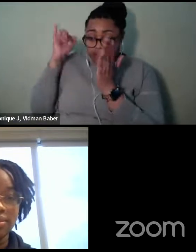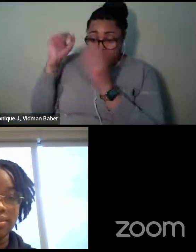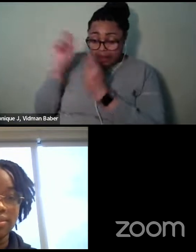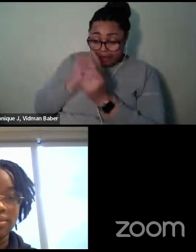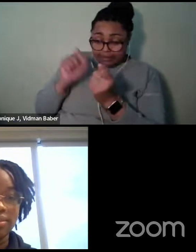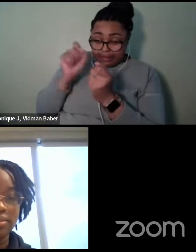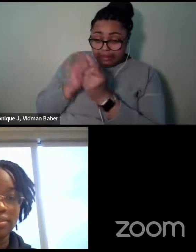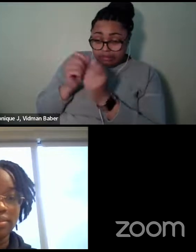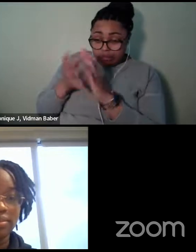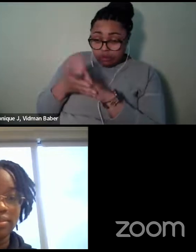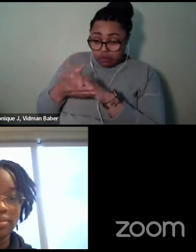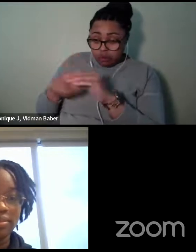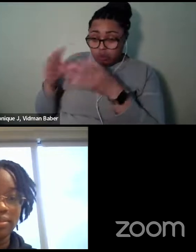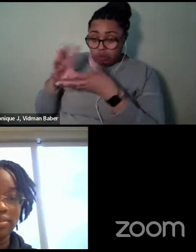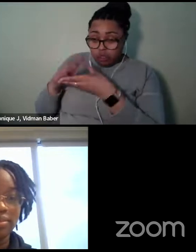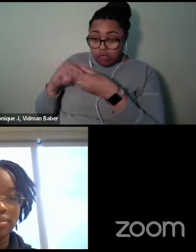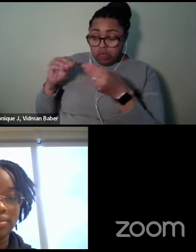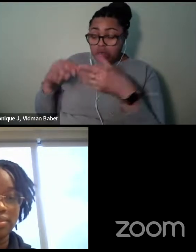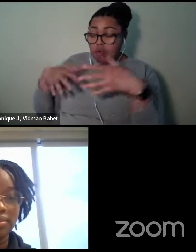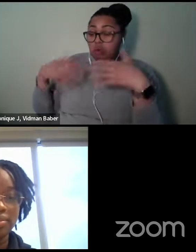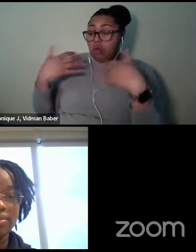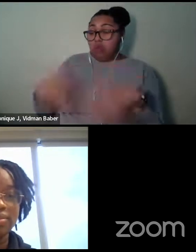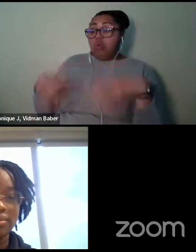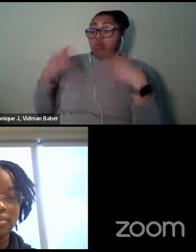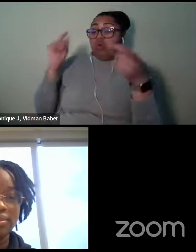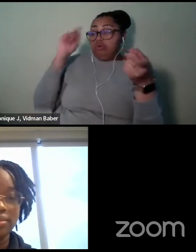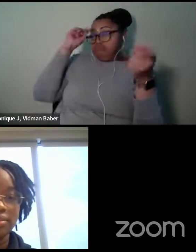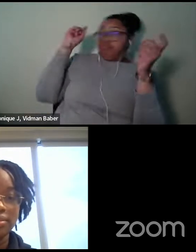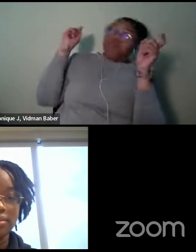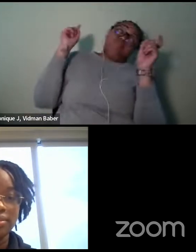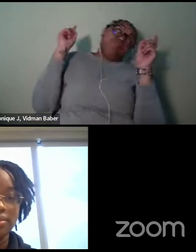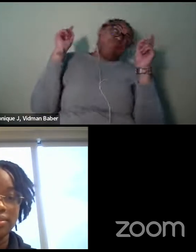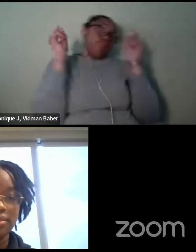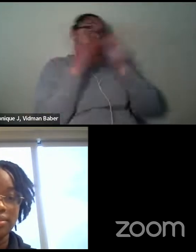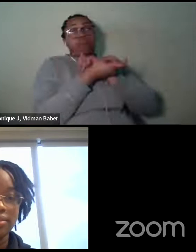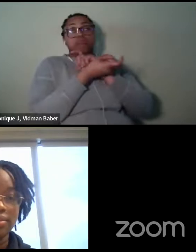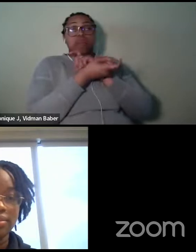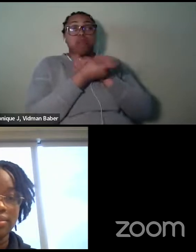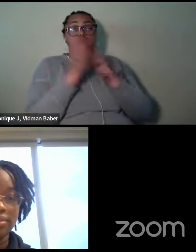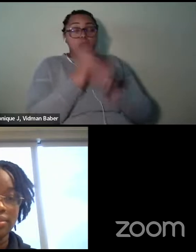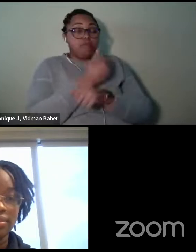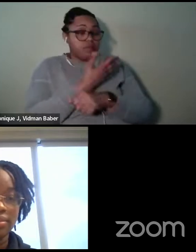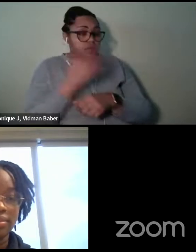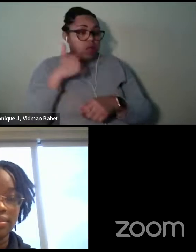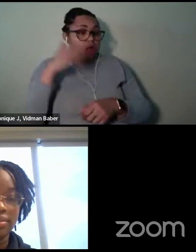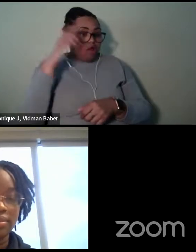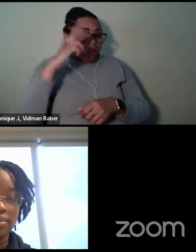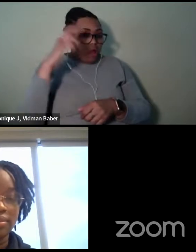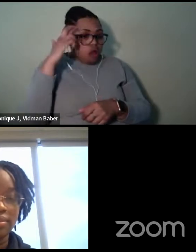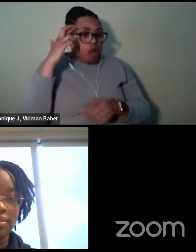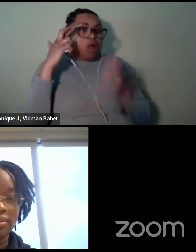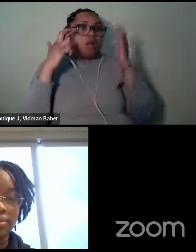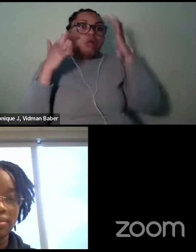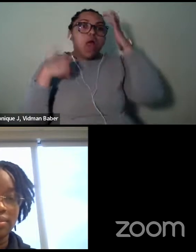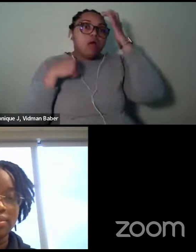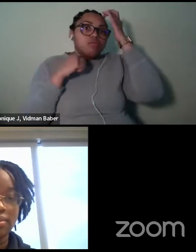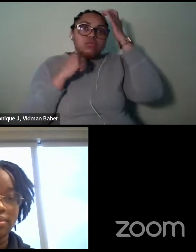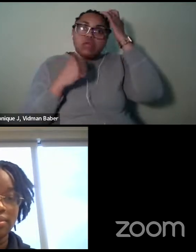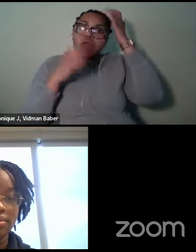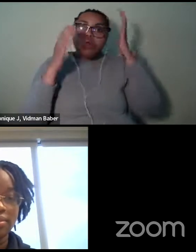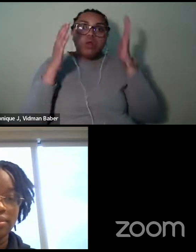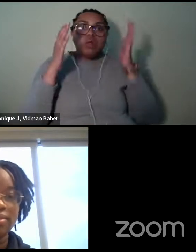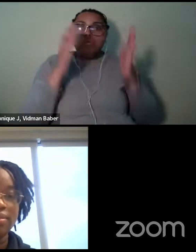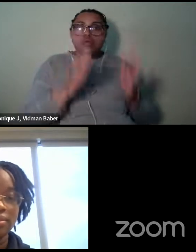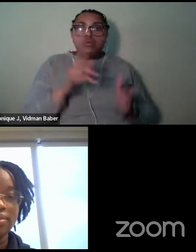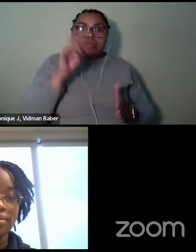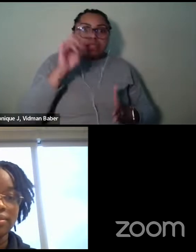flipped, it flipped everything for me because I, I came to realize, like, I wasn't the one that needed to be ashamed.